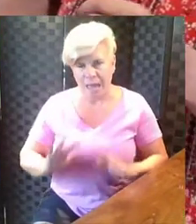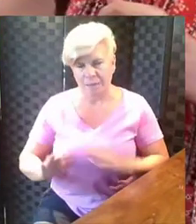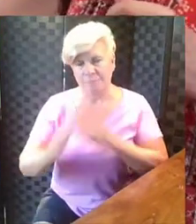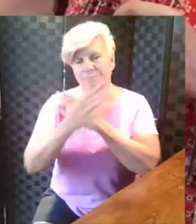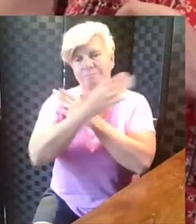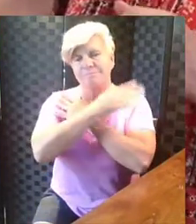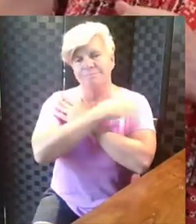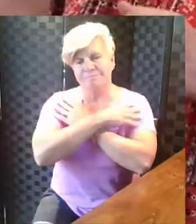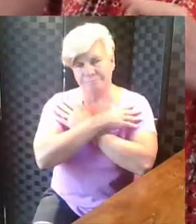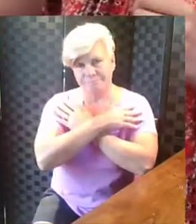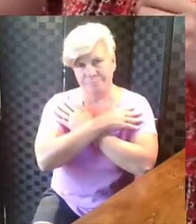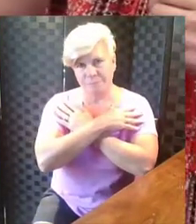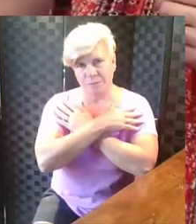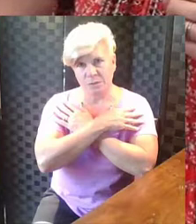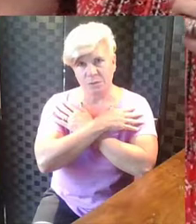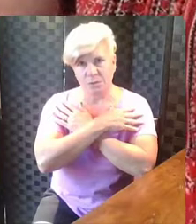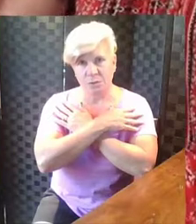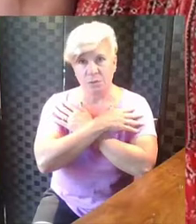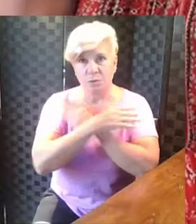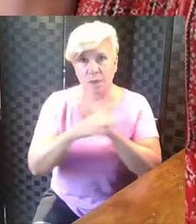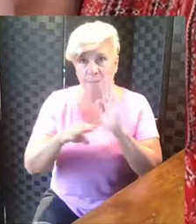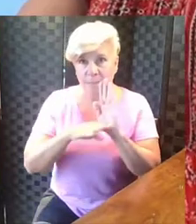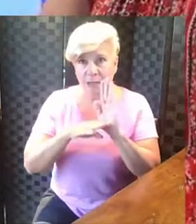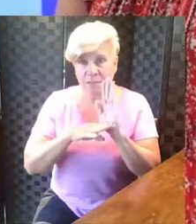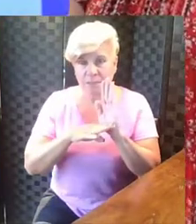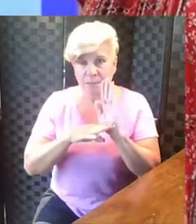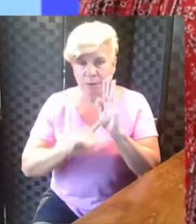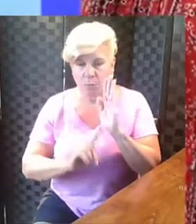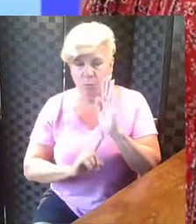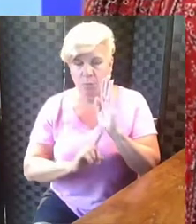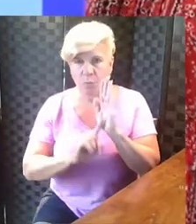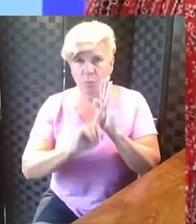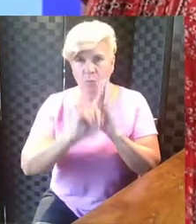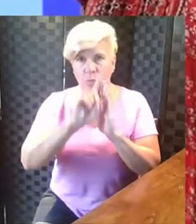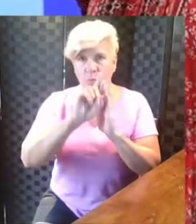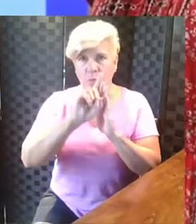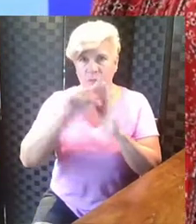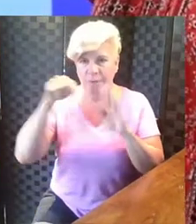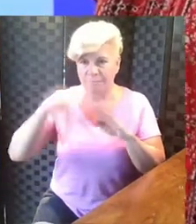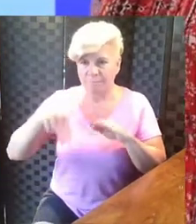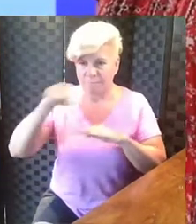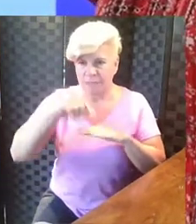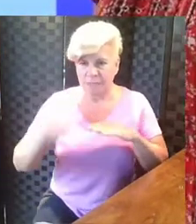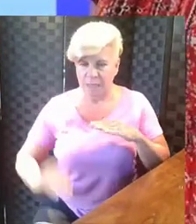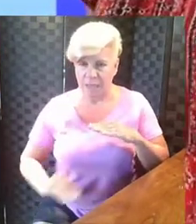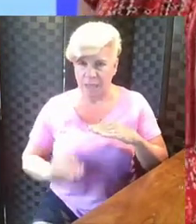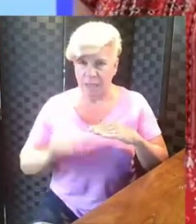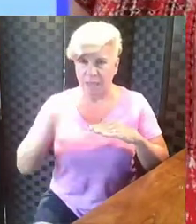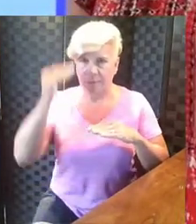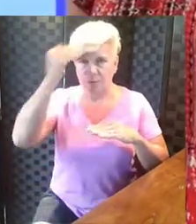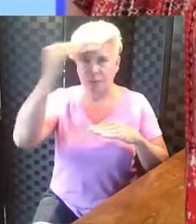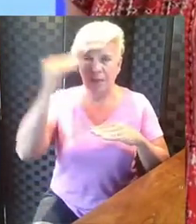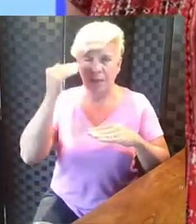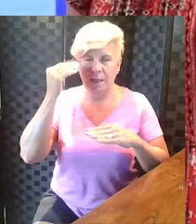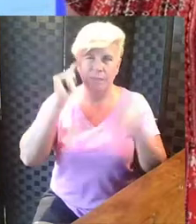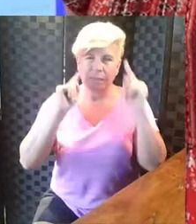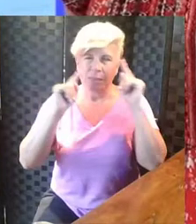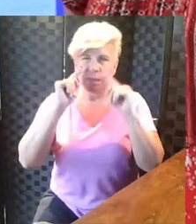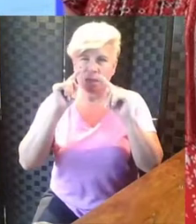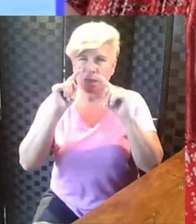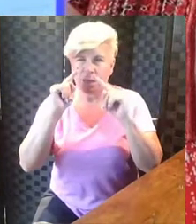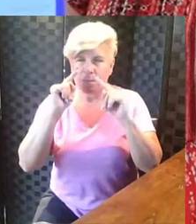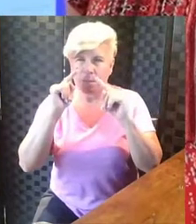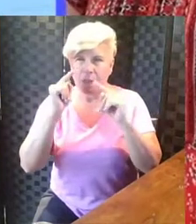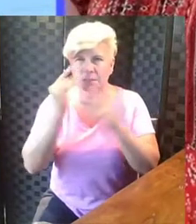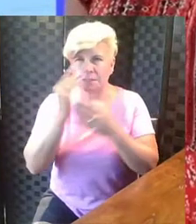start at the bottom and work our way up towards our head today. And we're just going to think about each of these parts of our body and